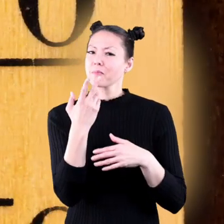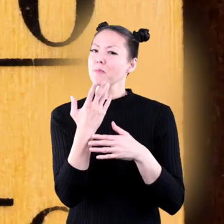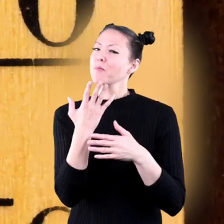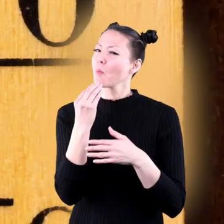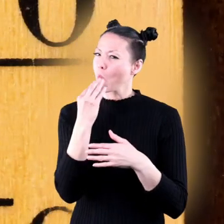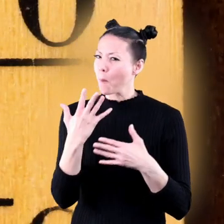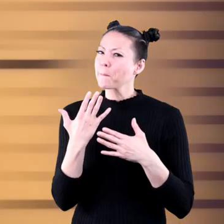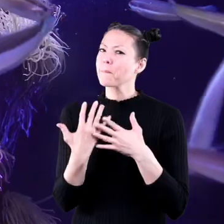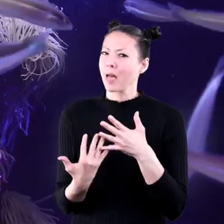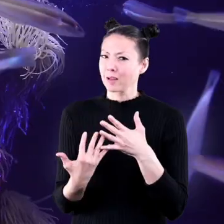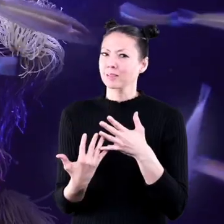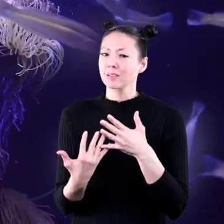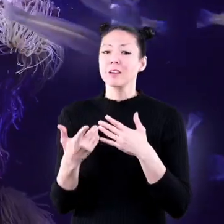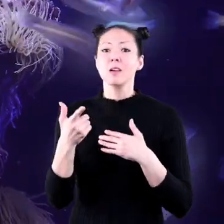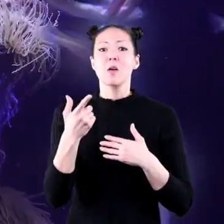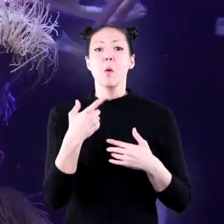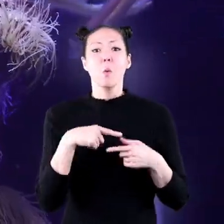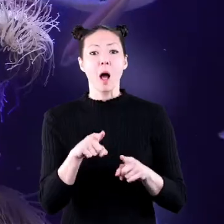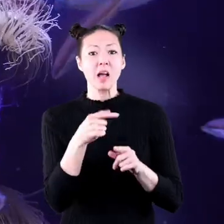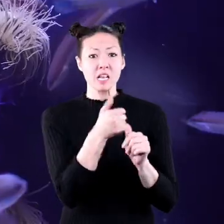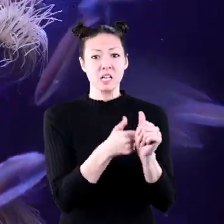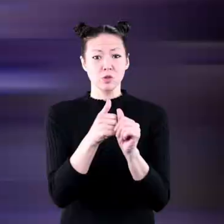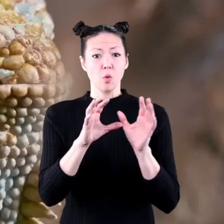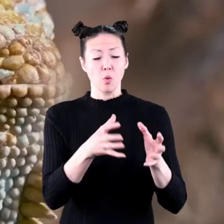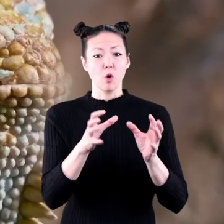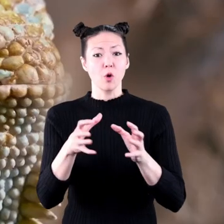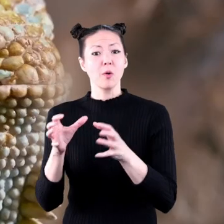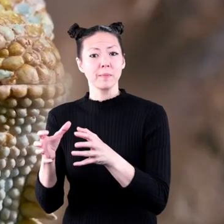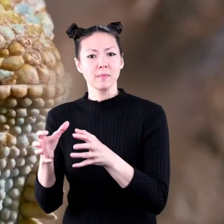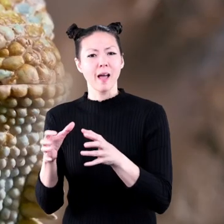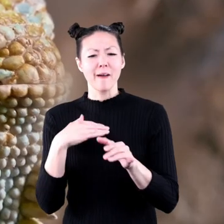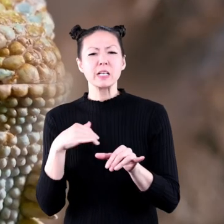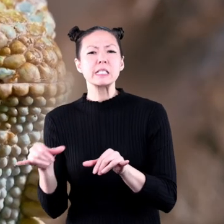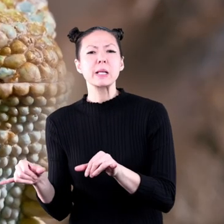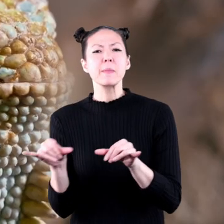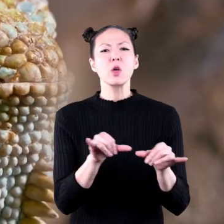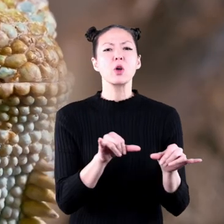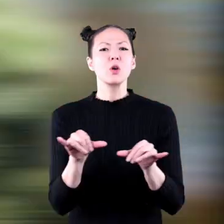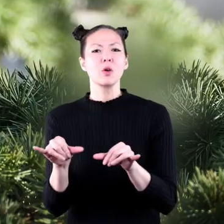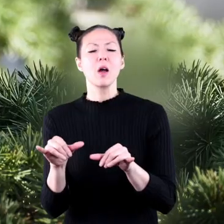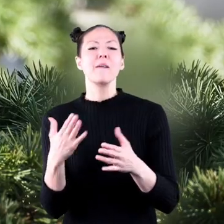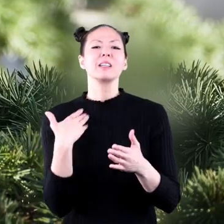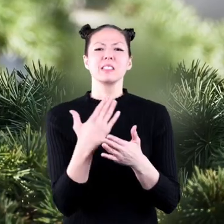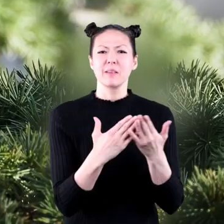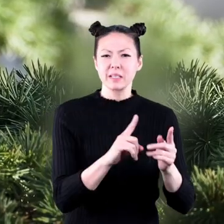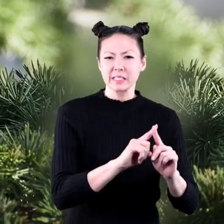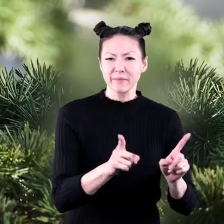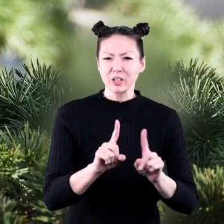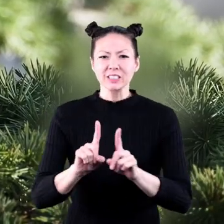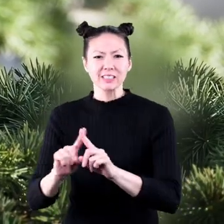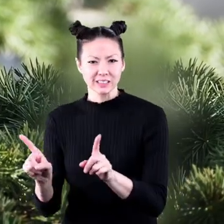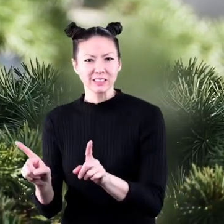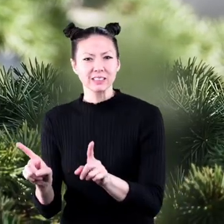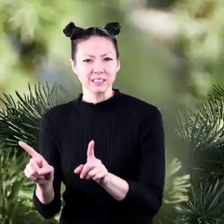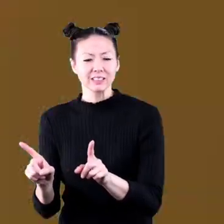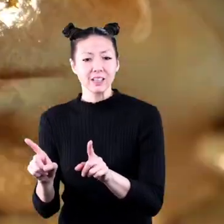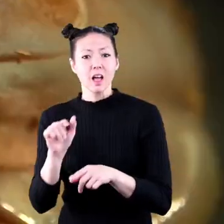-blooded. While each of these groups have some similarities, they also have some differences.